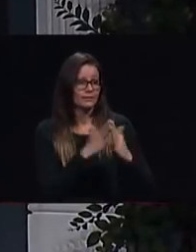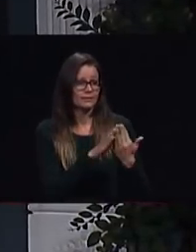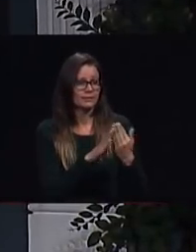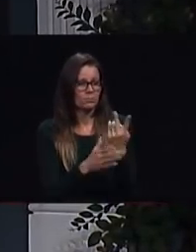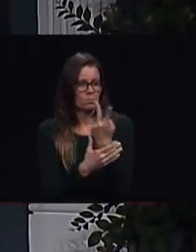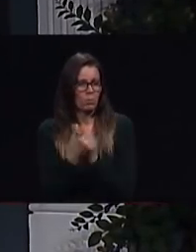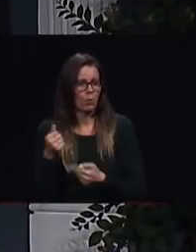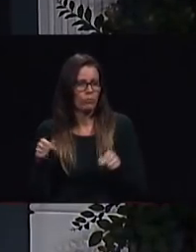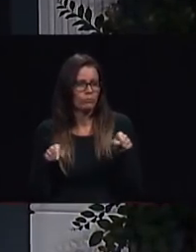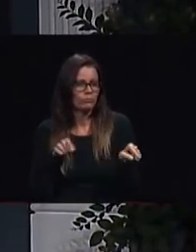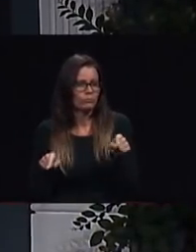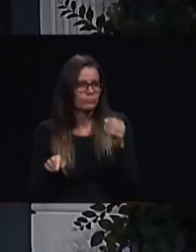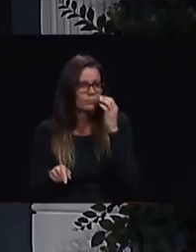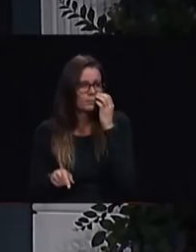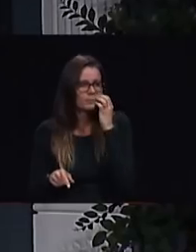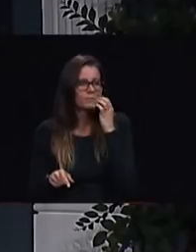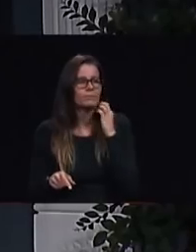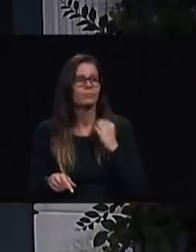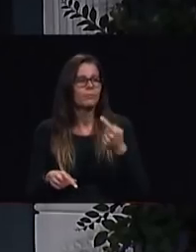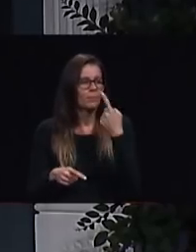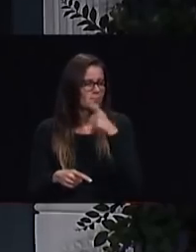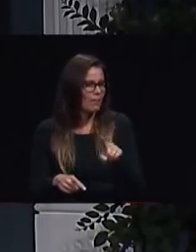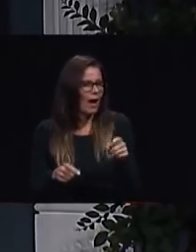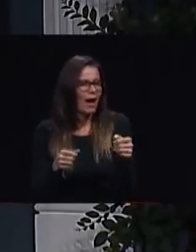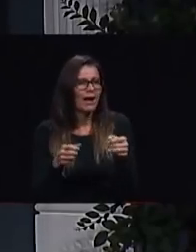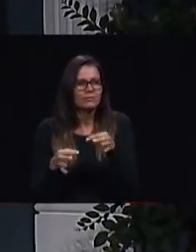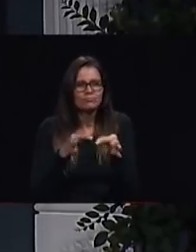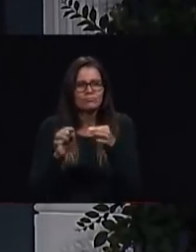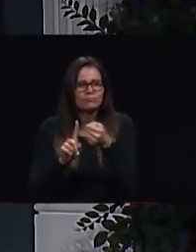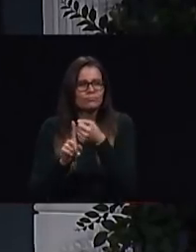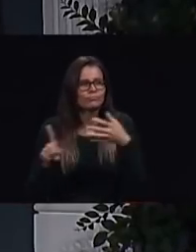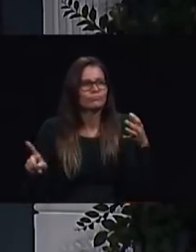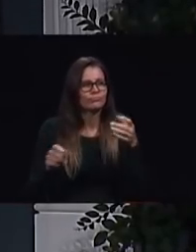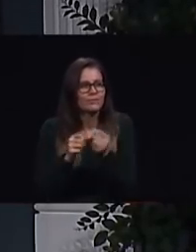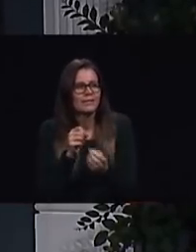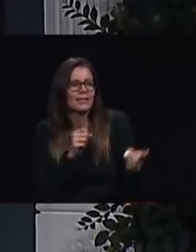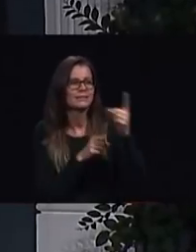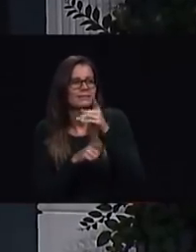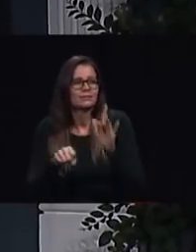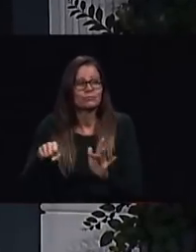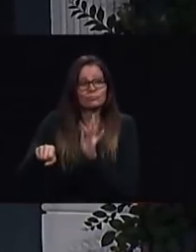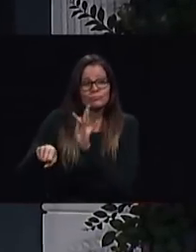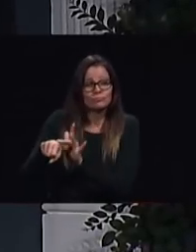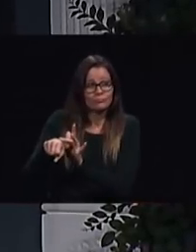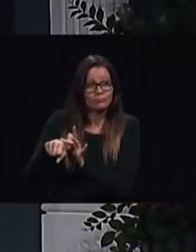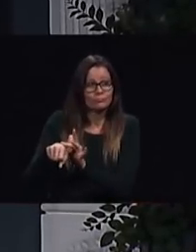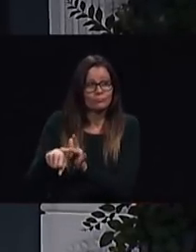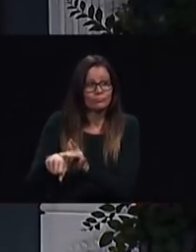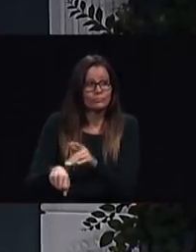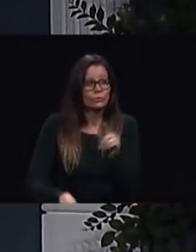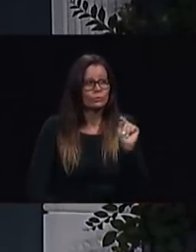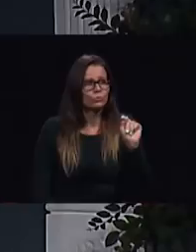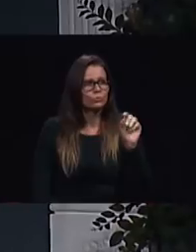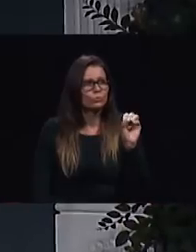the world's largest city Tokyo and other large cities of Japan